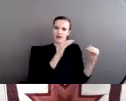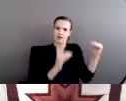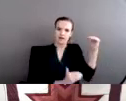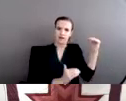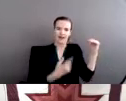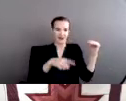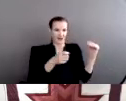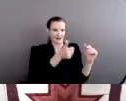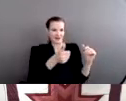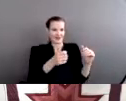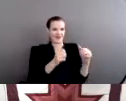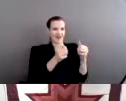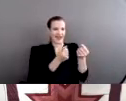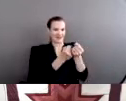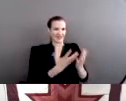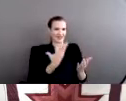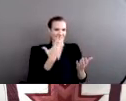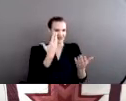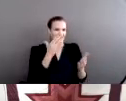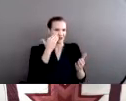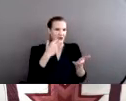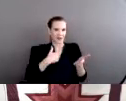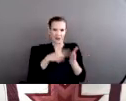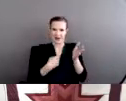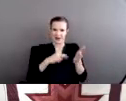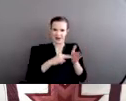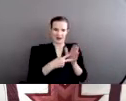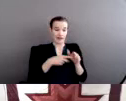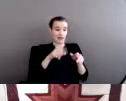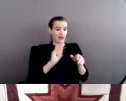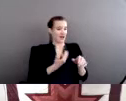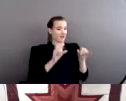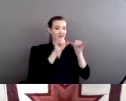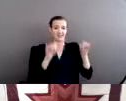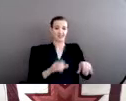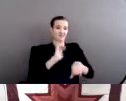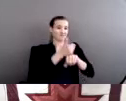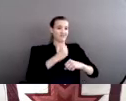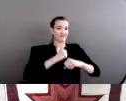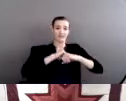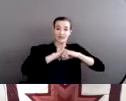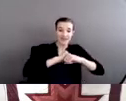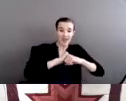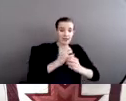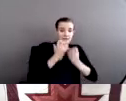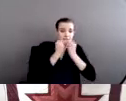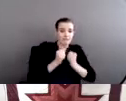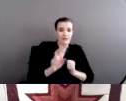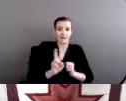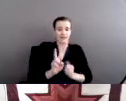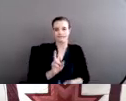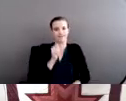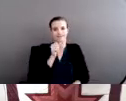by that. Right. The system is not always set up to protect the victim. So these are the